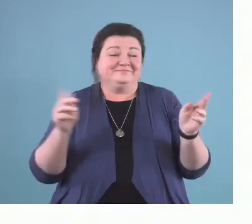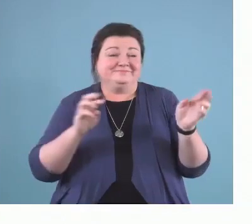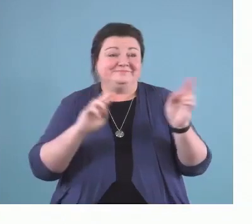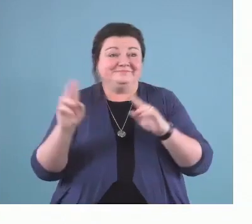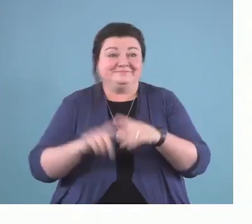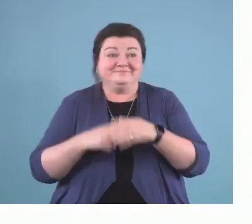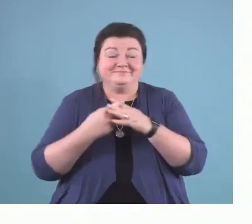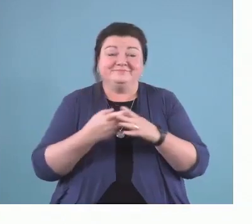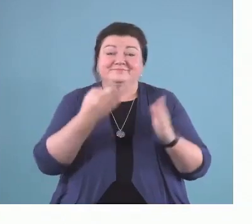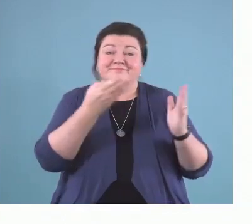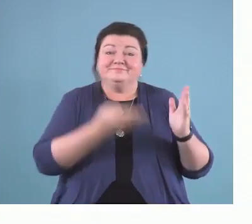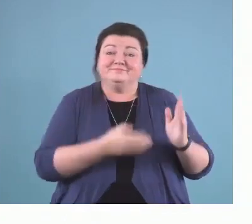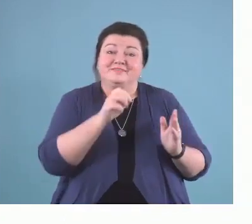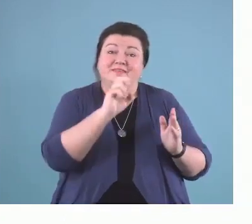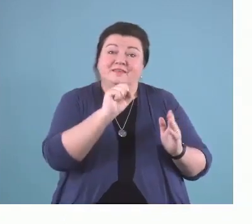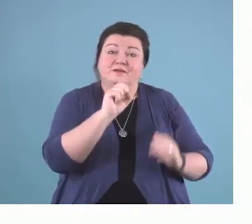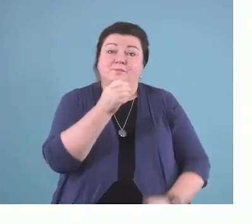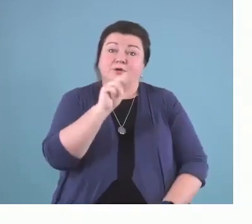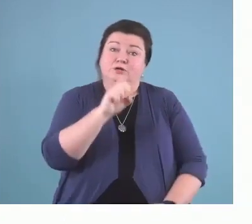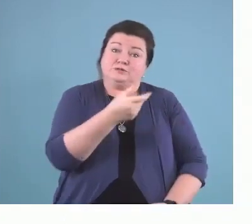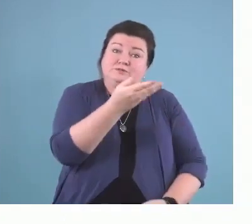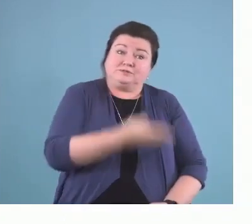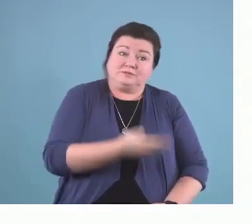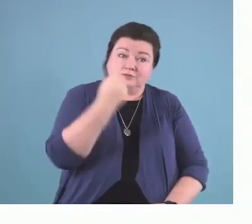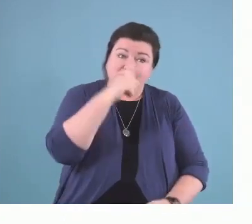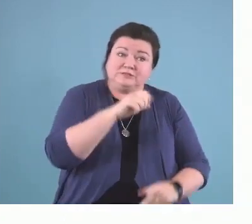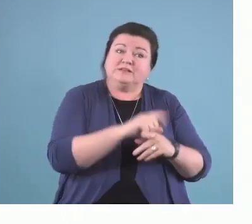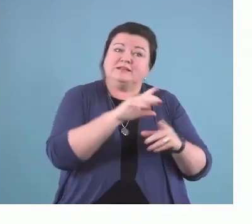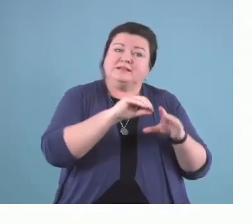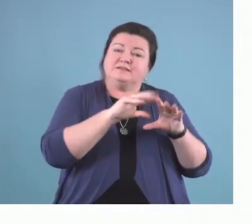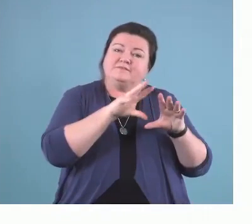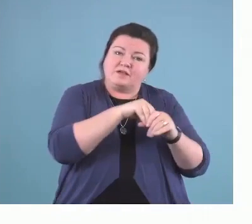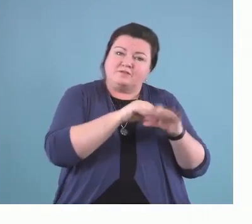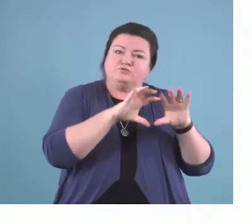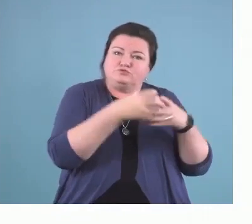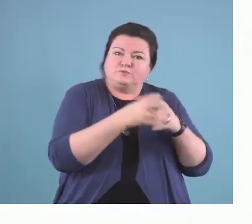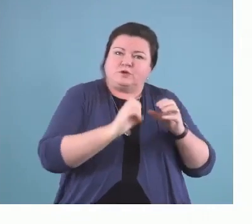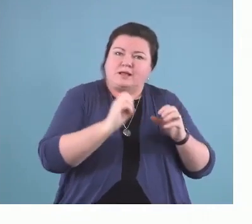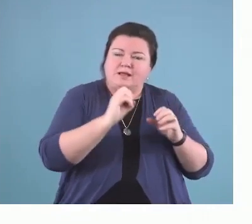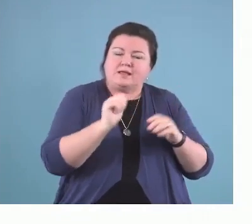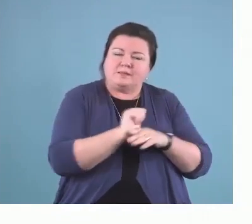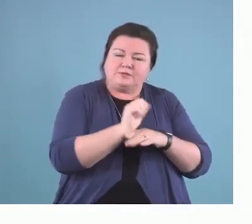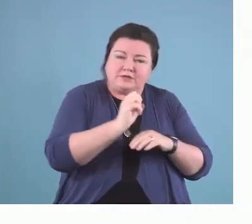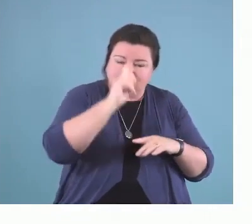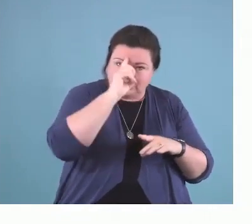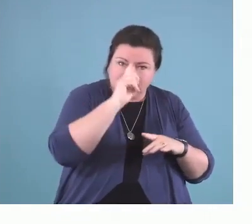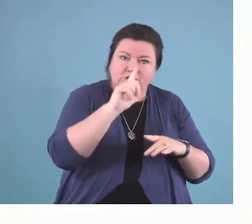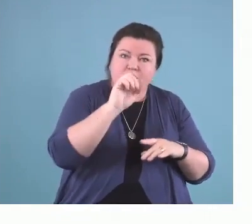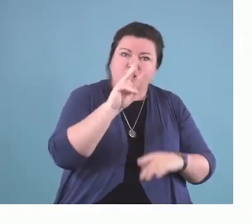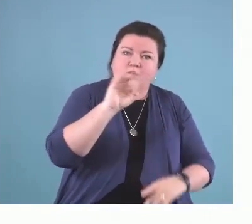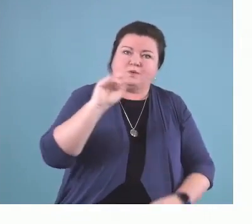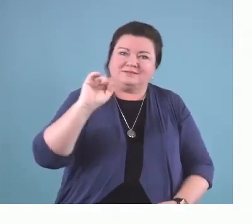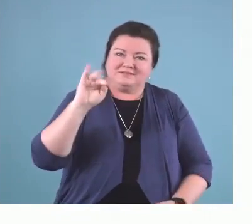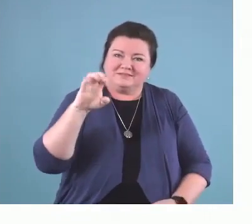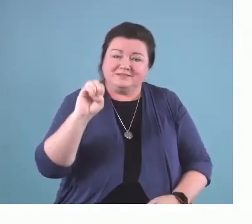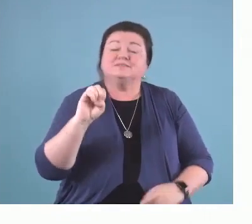Hi, my name is Sarah Burns and I'm with the Low Incidence team with Alberta Education and I'm here to introduce